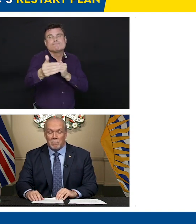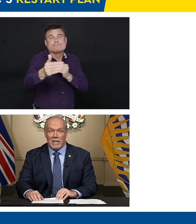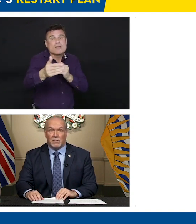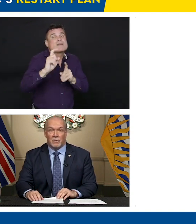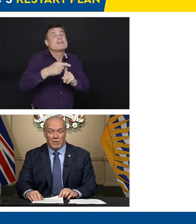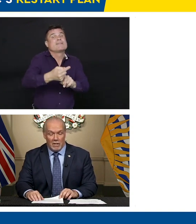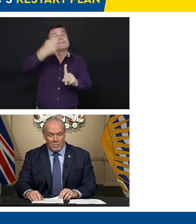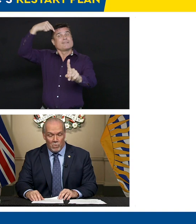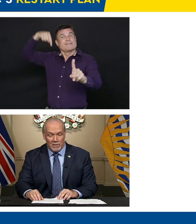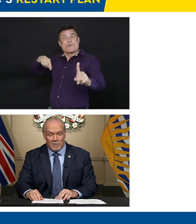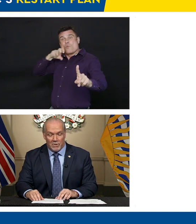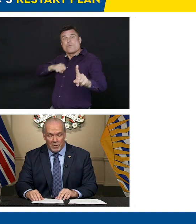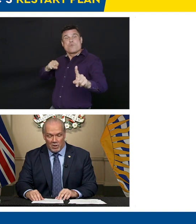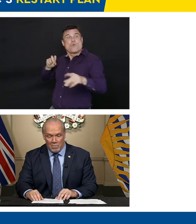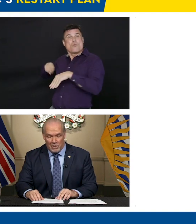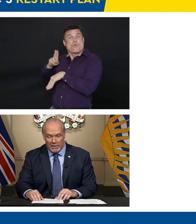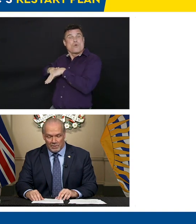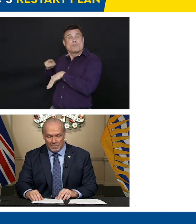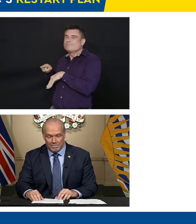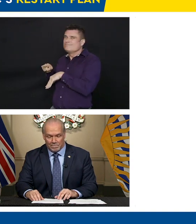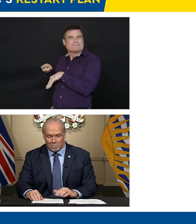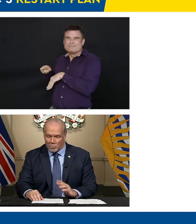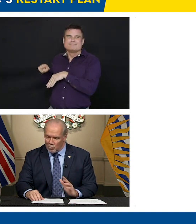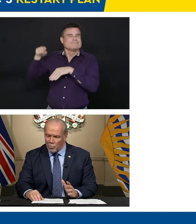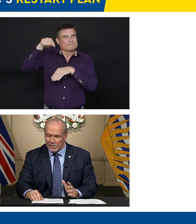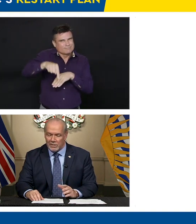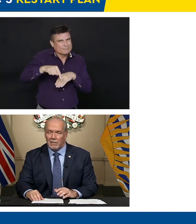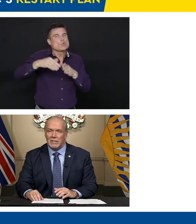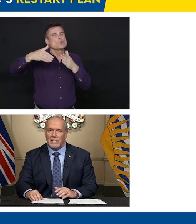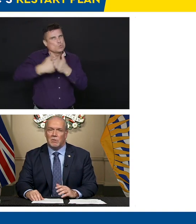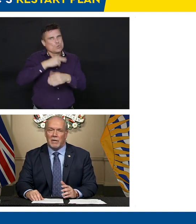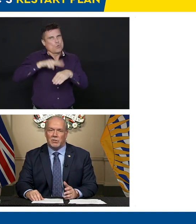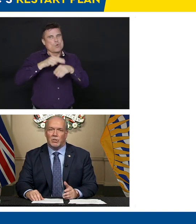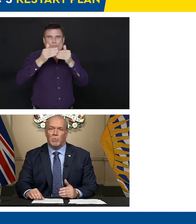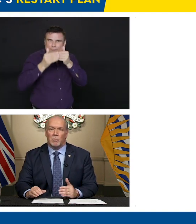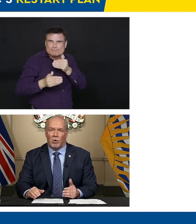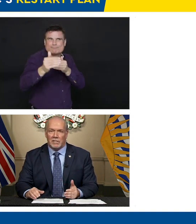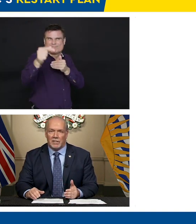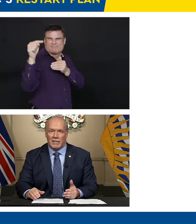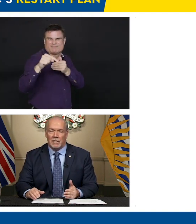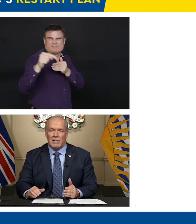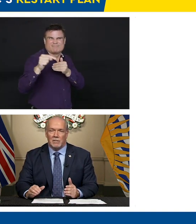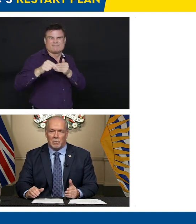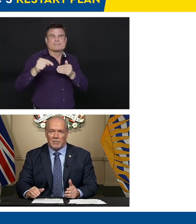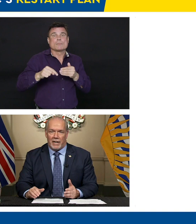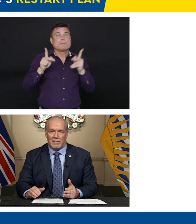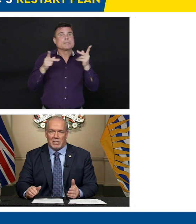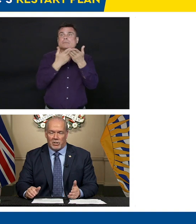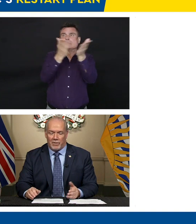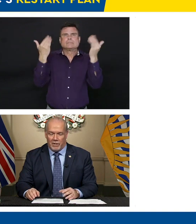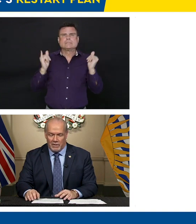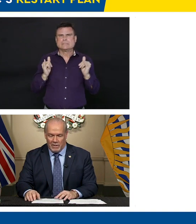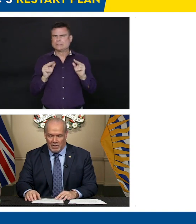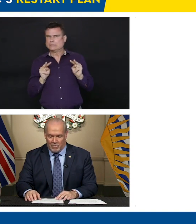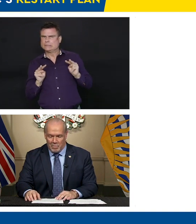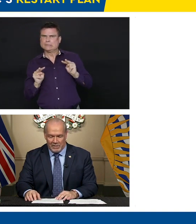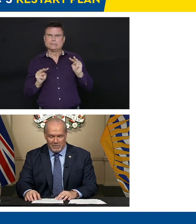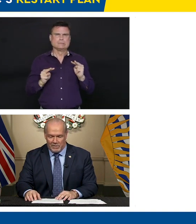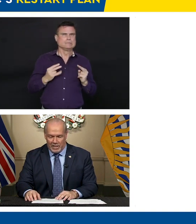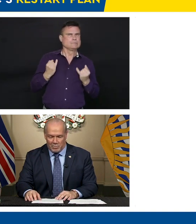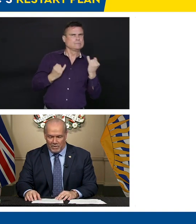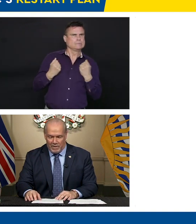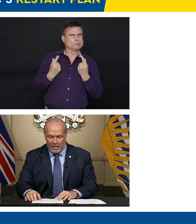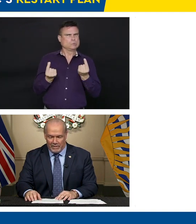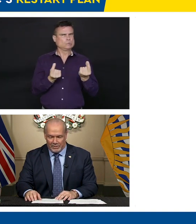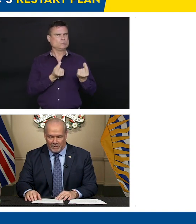certain what it means for their loved ones and for their communities. But we still need to make sure we're bracing to protect each other from